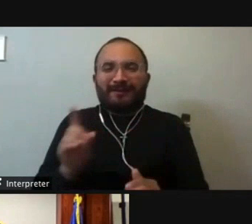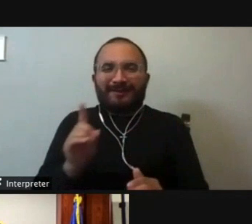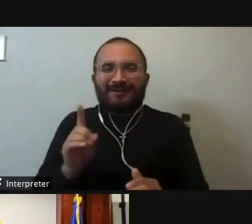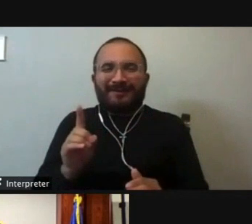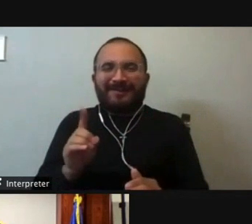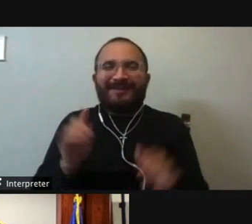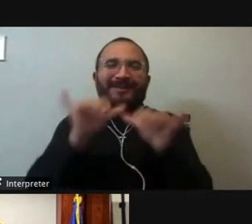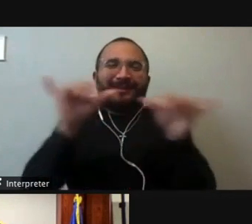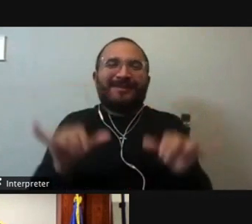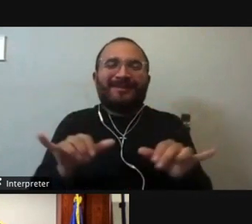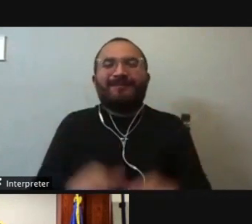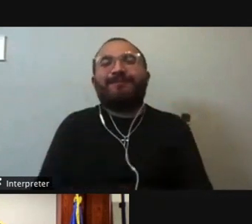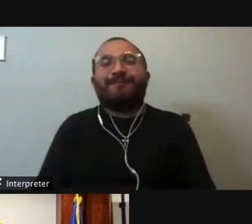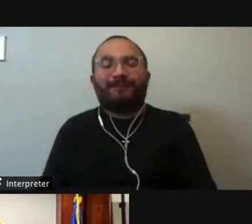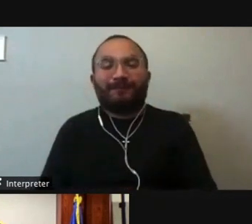system.